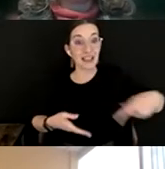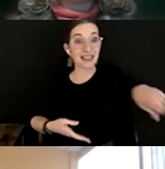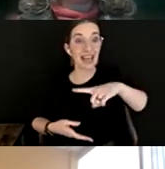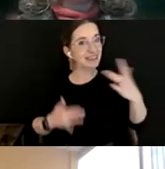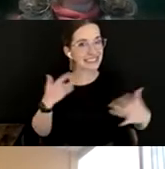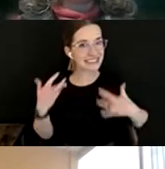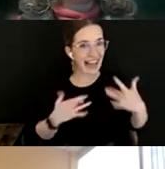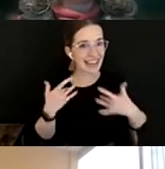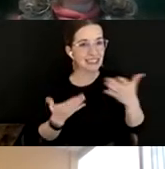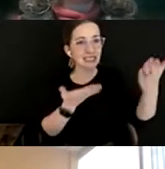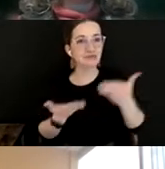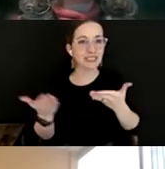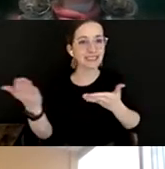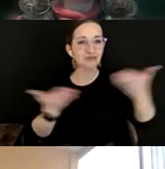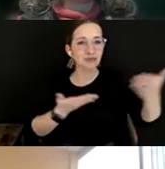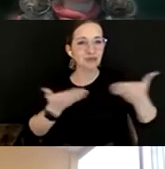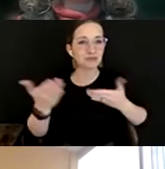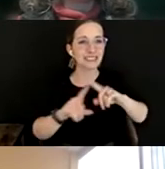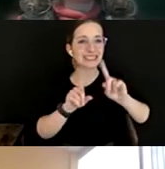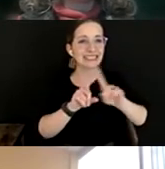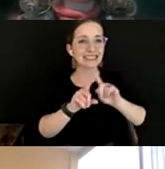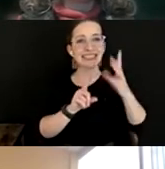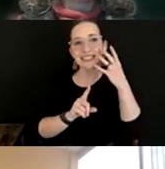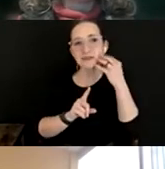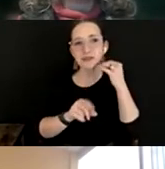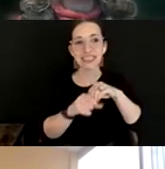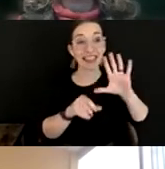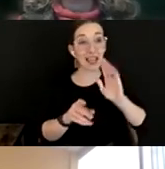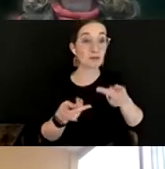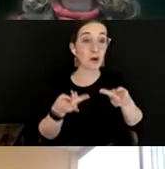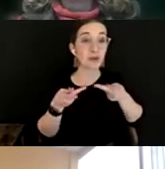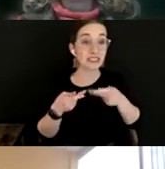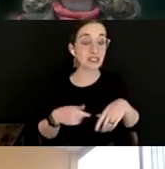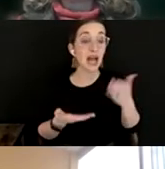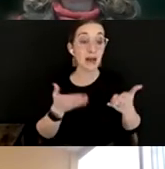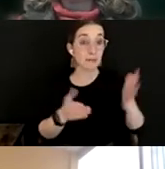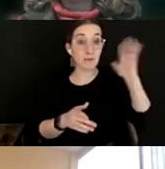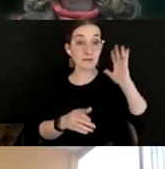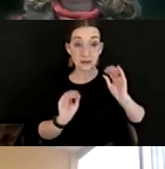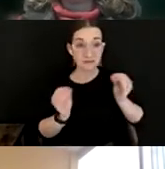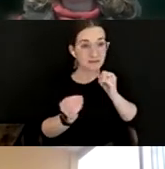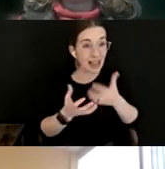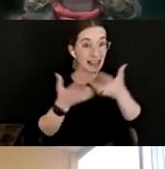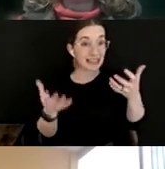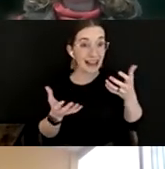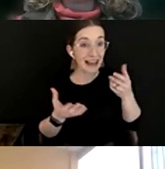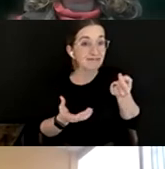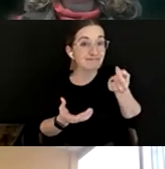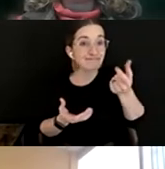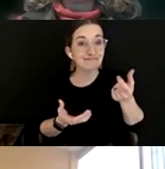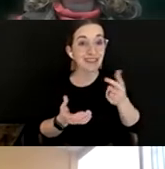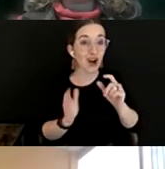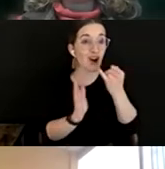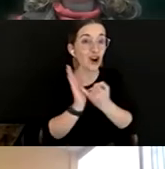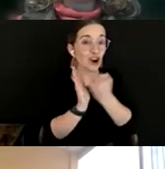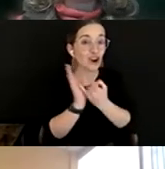to their position in the arts. Maybe they didn't have a lot of arts experience previously, but they're also far more